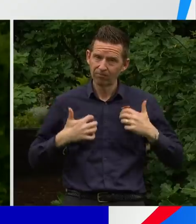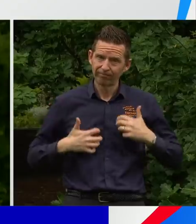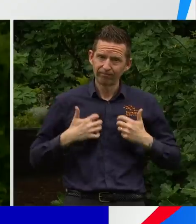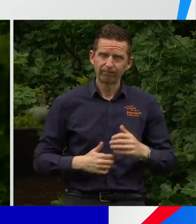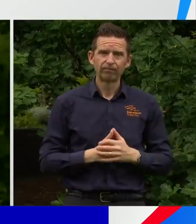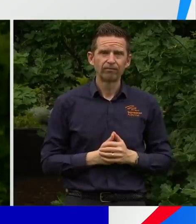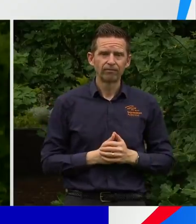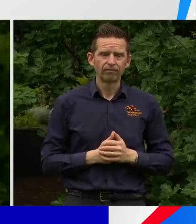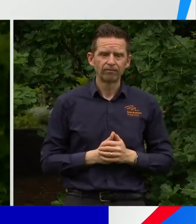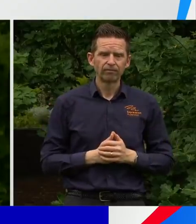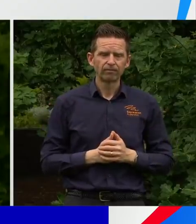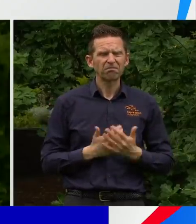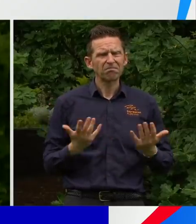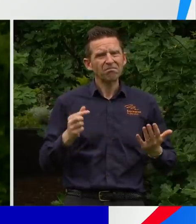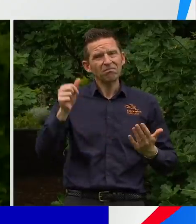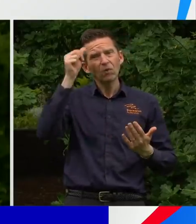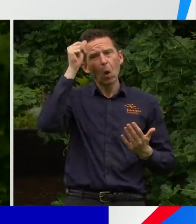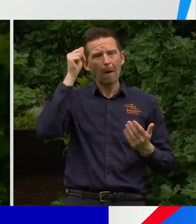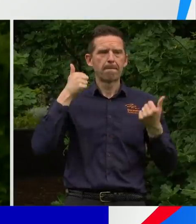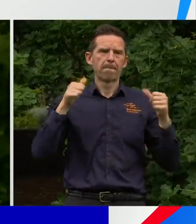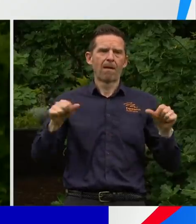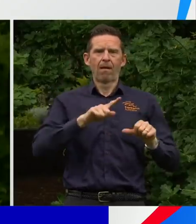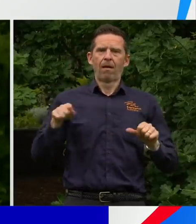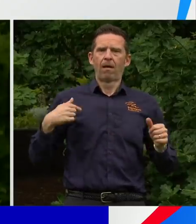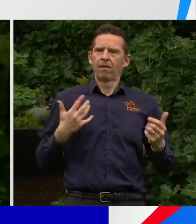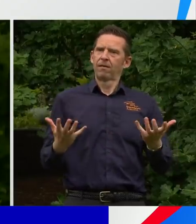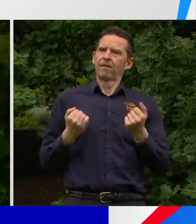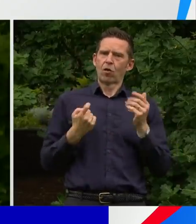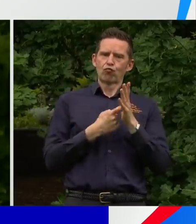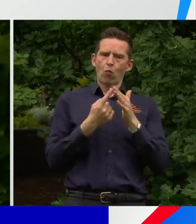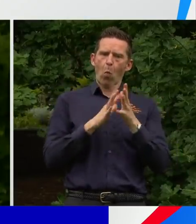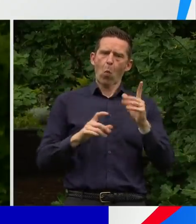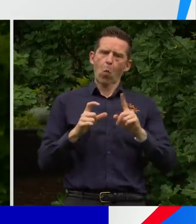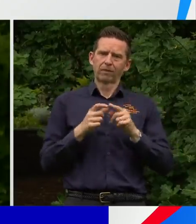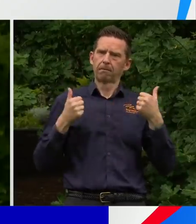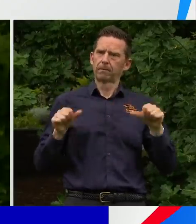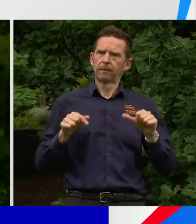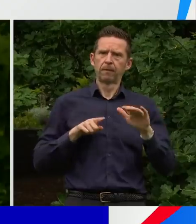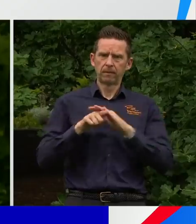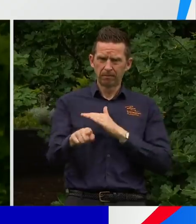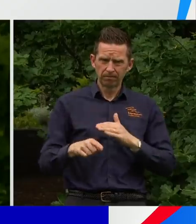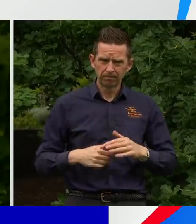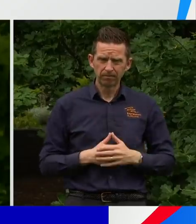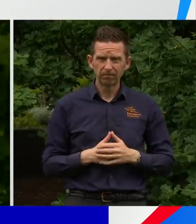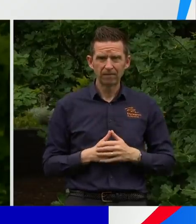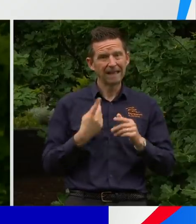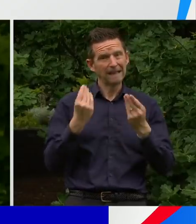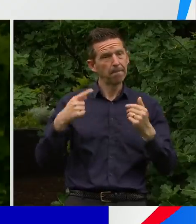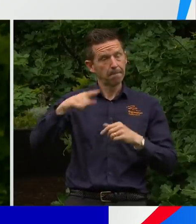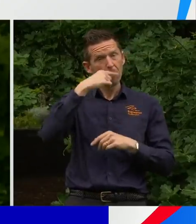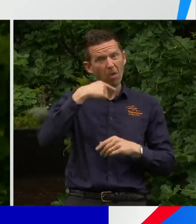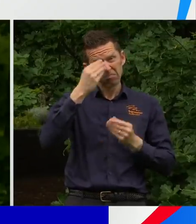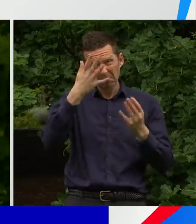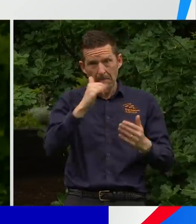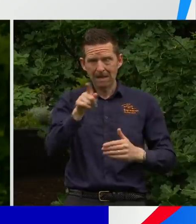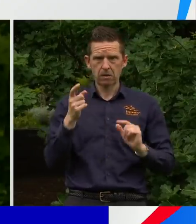with acknowledgement that we do deserve it, that we should enjoy it, but also that there will be people who do feel anxious, might be timid